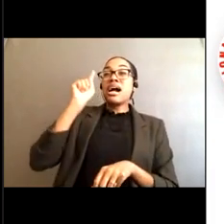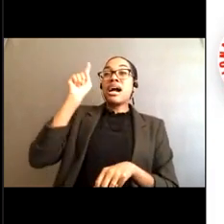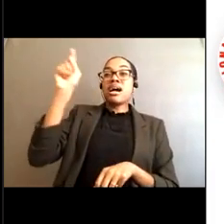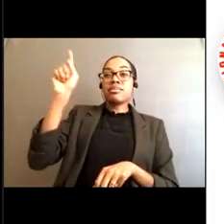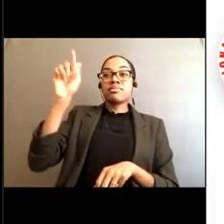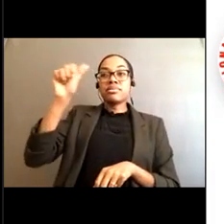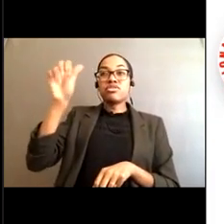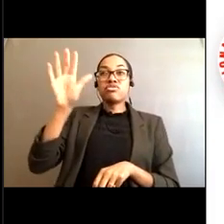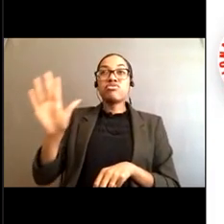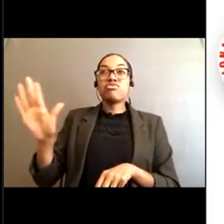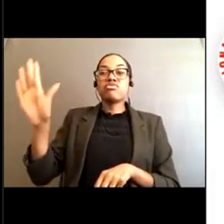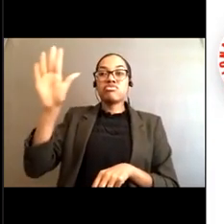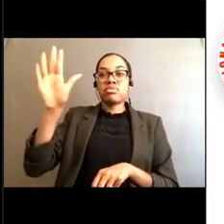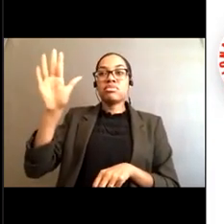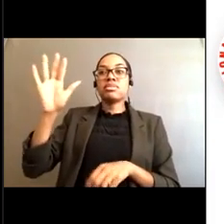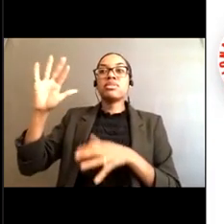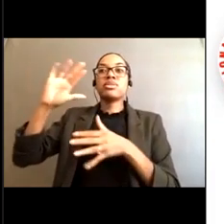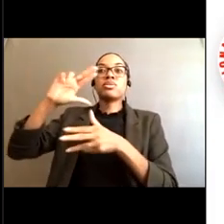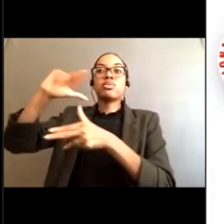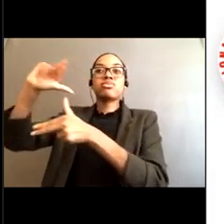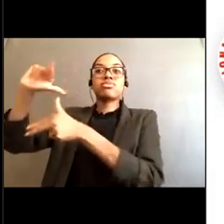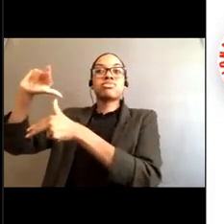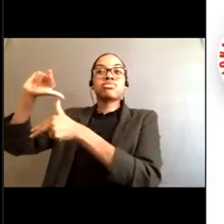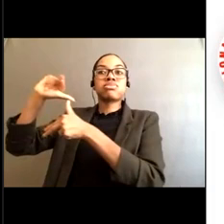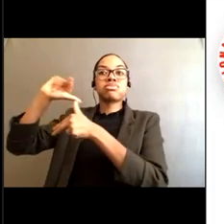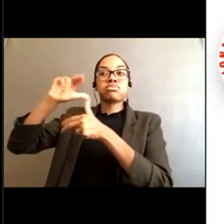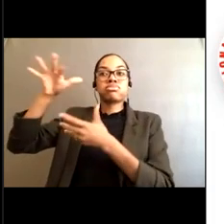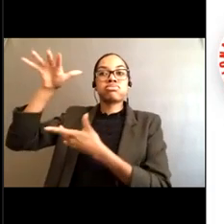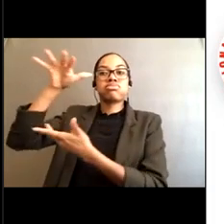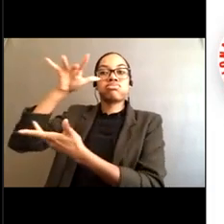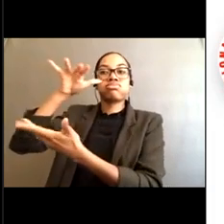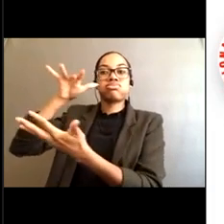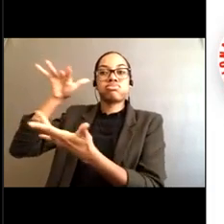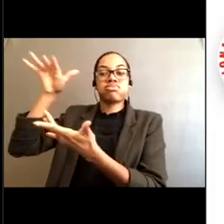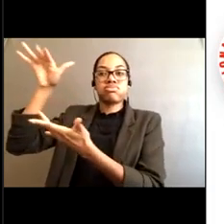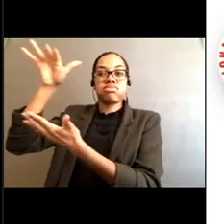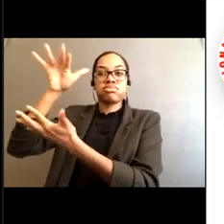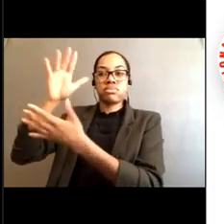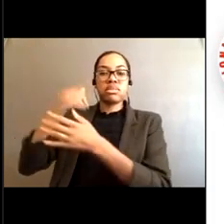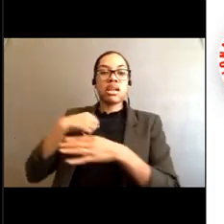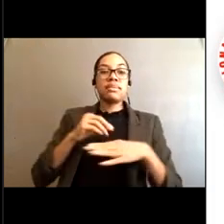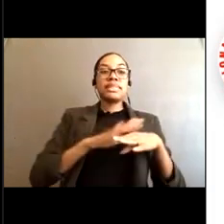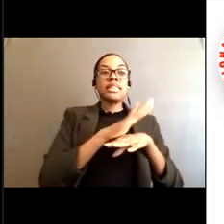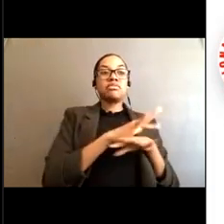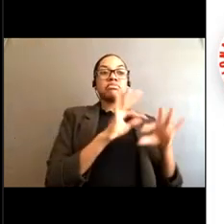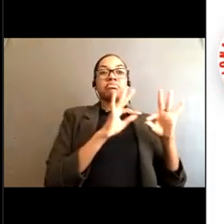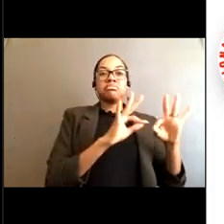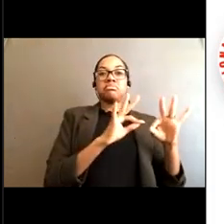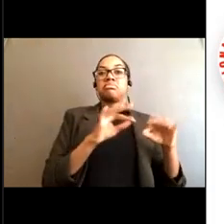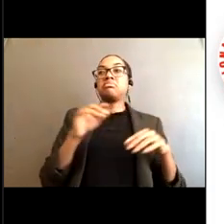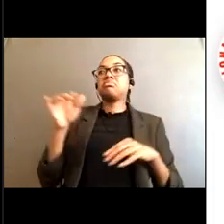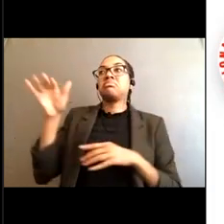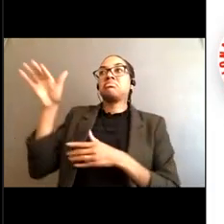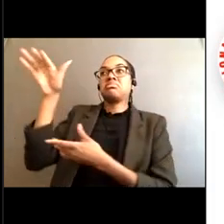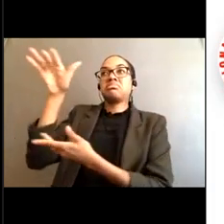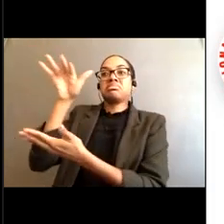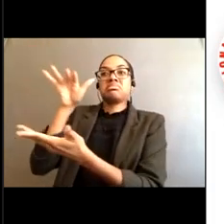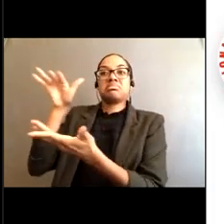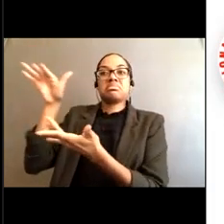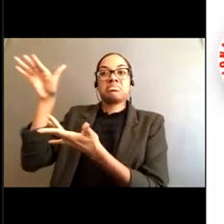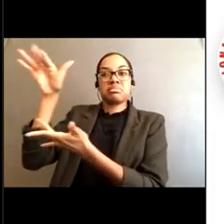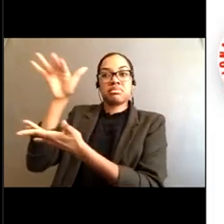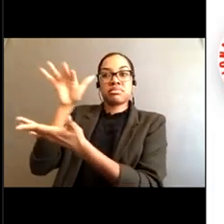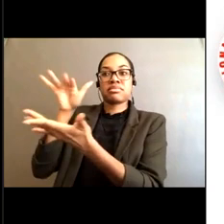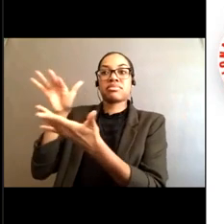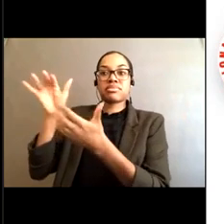are being produced by the storm and those swells approach the coast and set conditions that rip currents